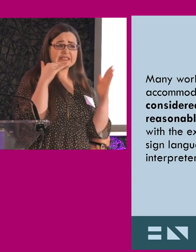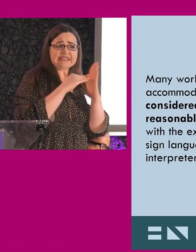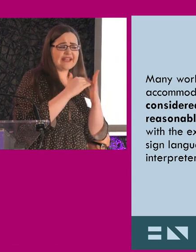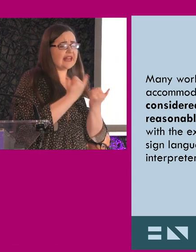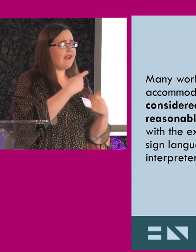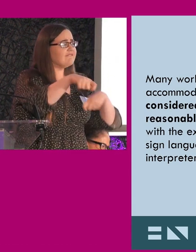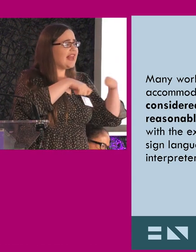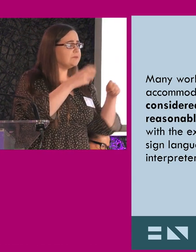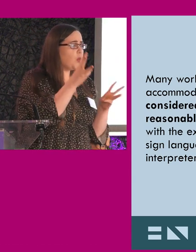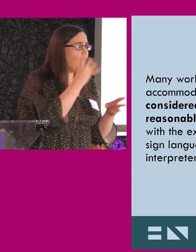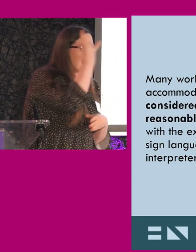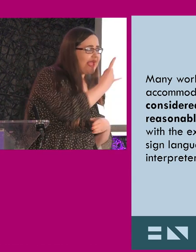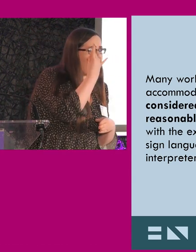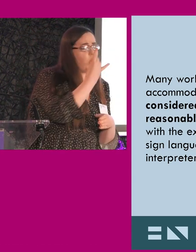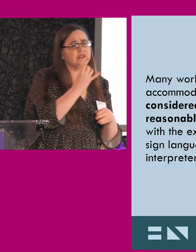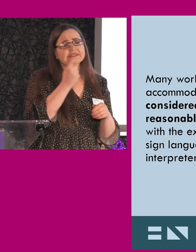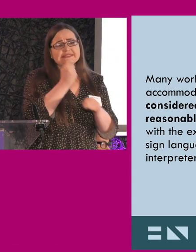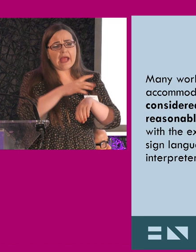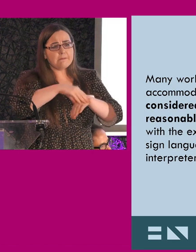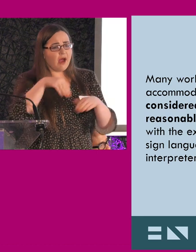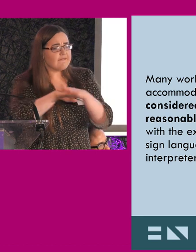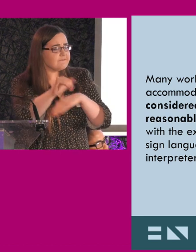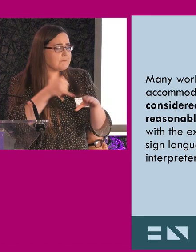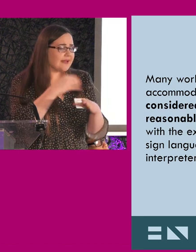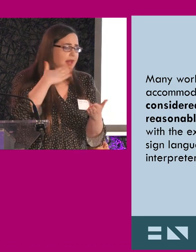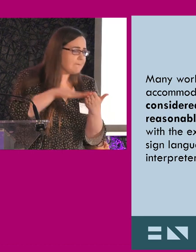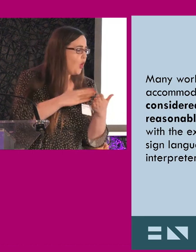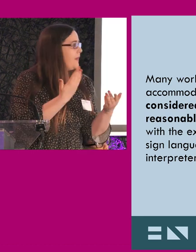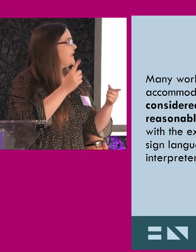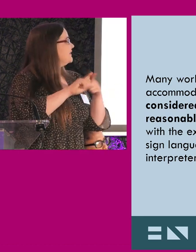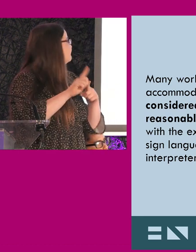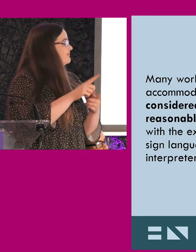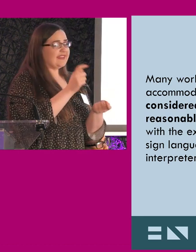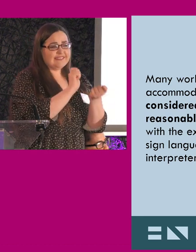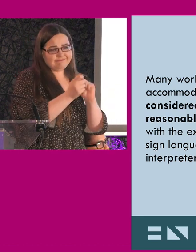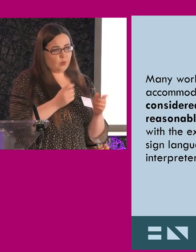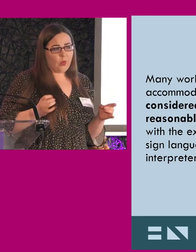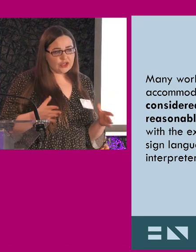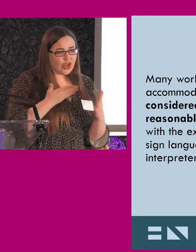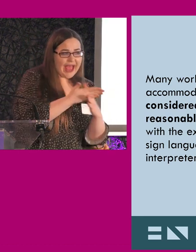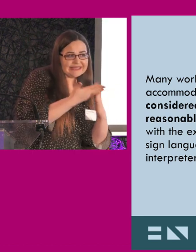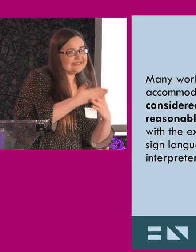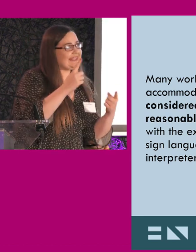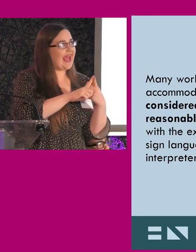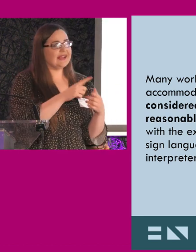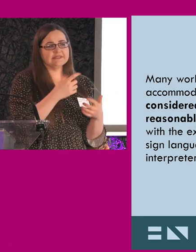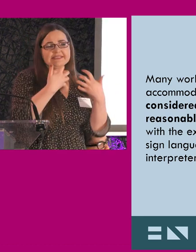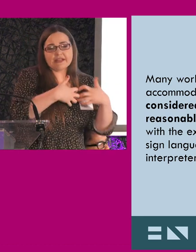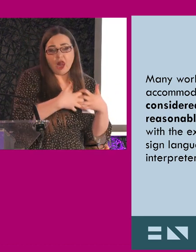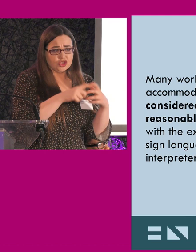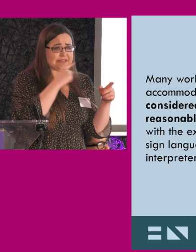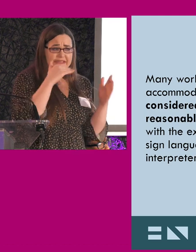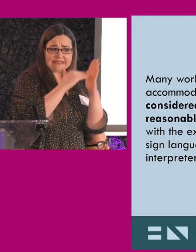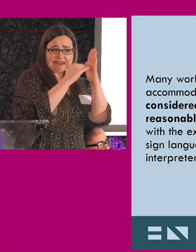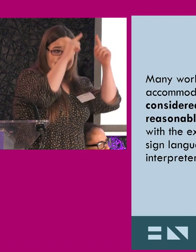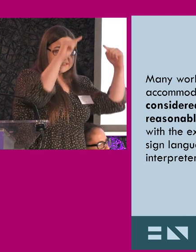inexhaustible. And most people said that they were flexible with work hours, time off, if there was a medical appointment, etc. You know, if there was wheelchair